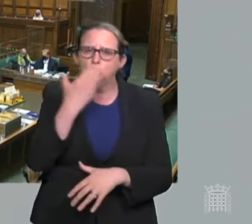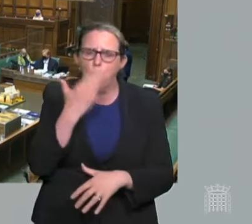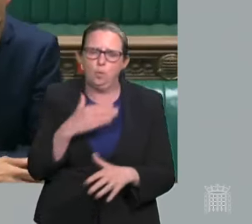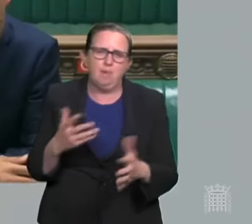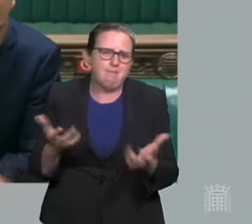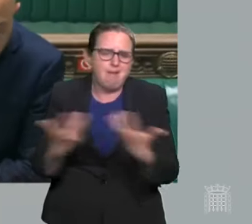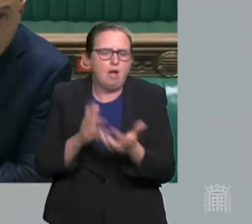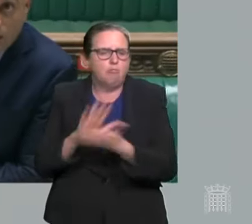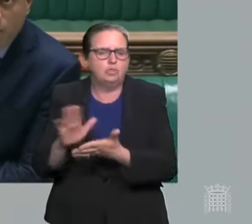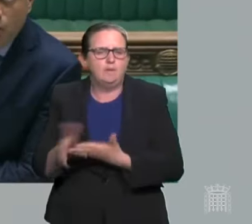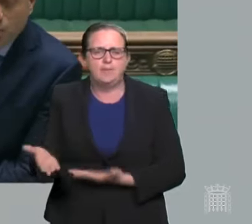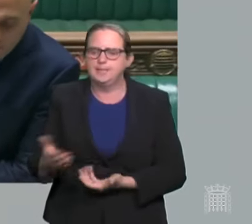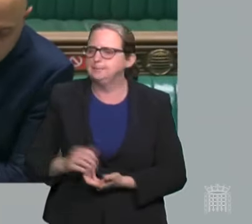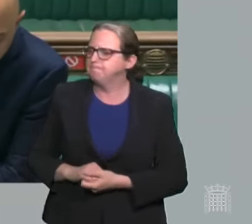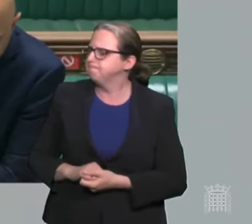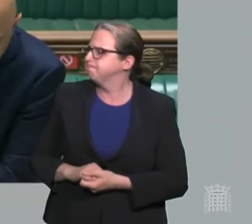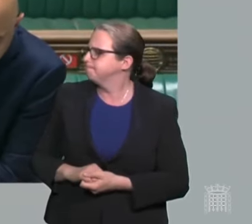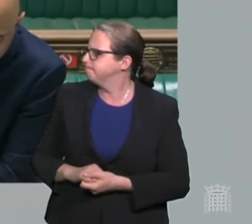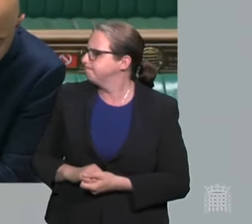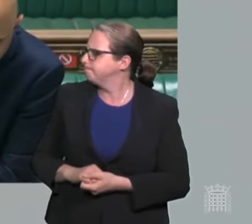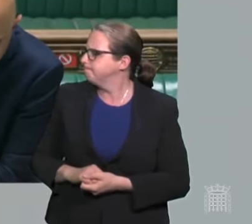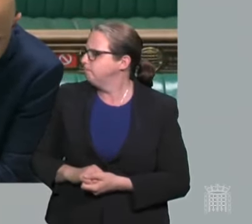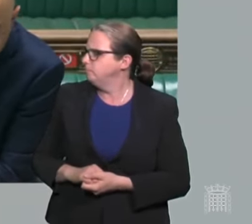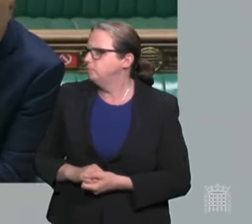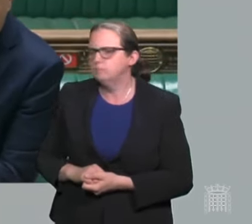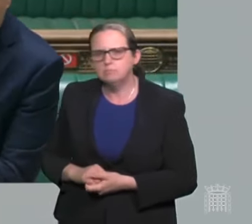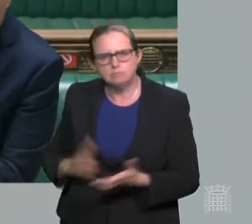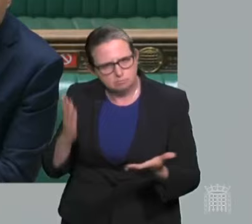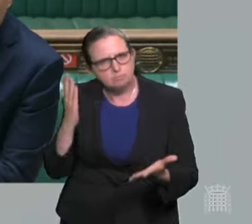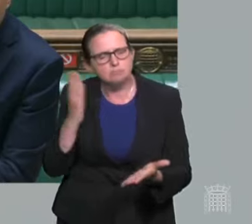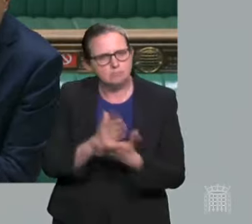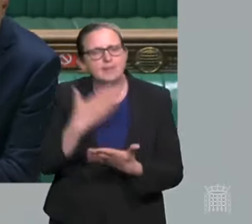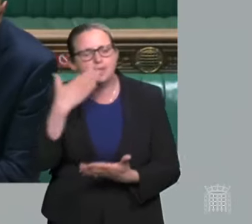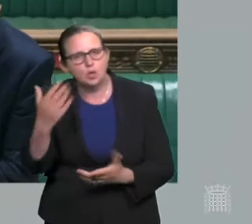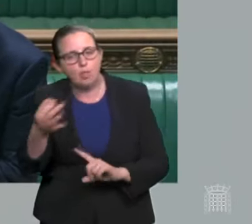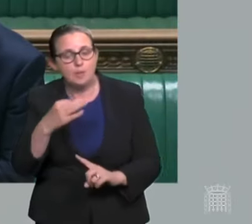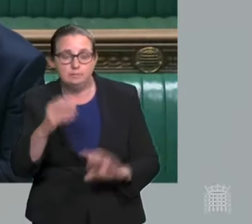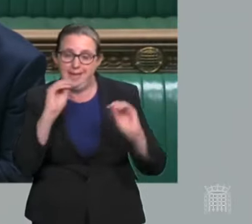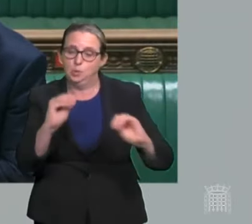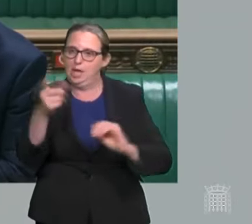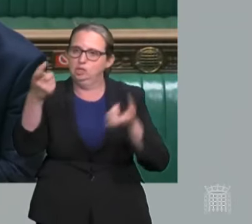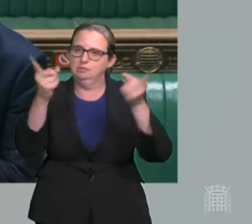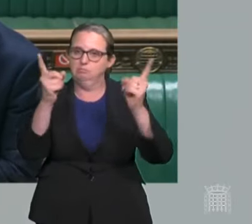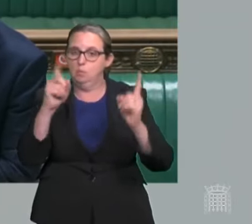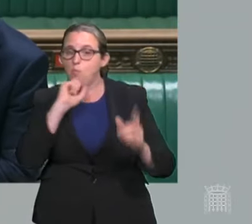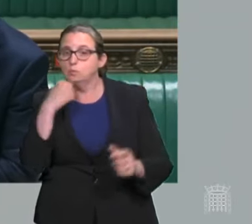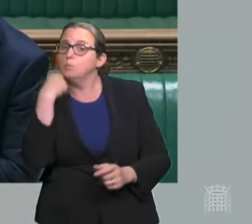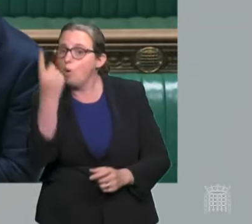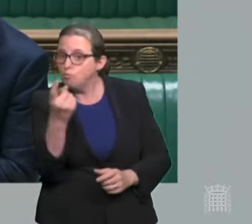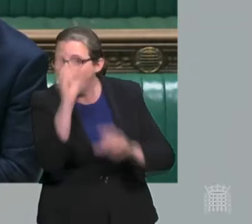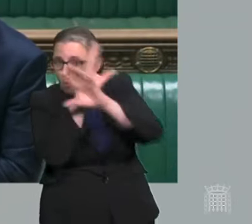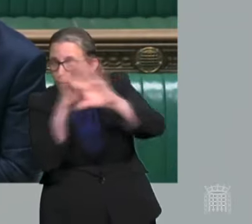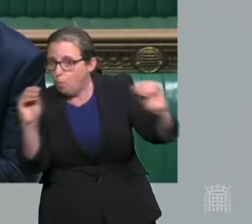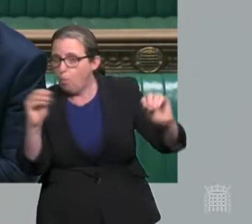Yes, Madam Deputy Speaker, I can give my Honourable Friend that assurance and the Education Secretary will be saying more later this week. But I